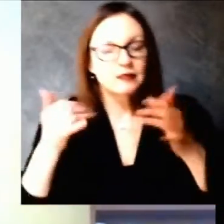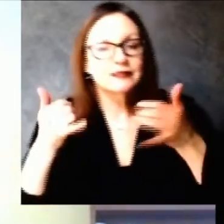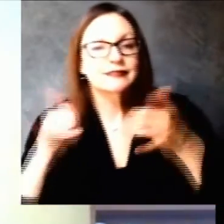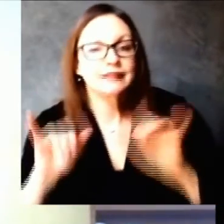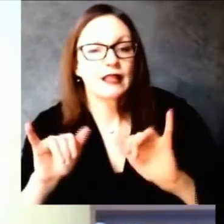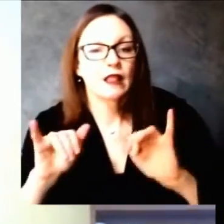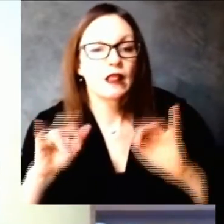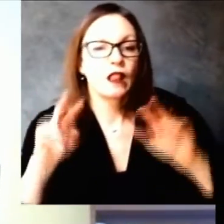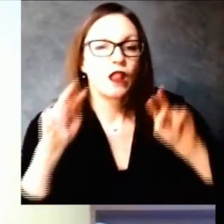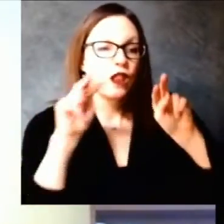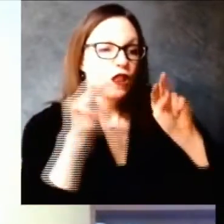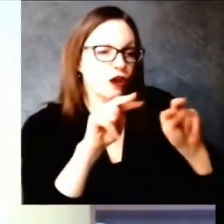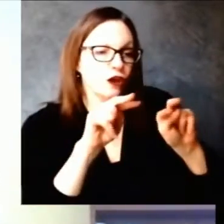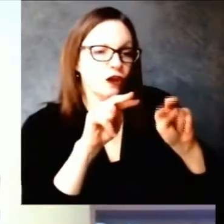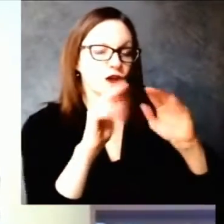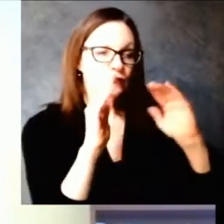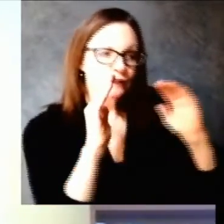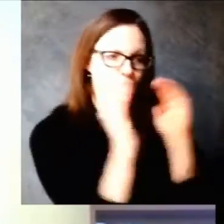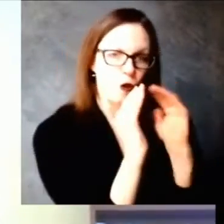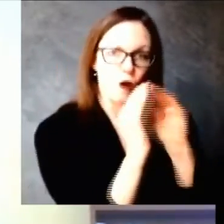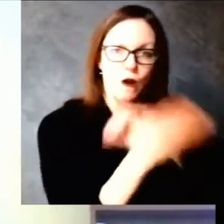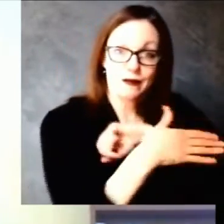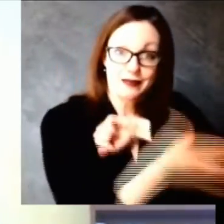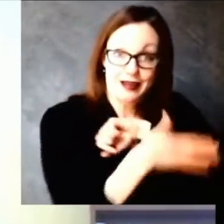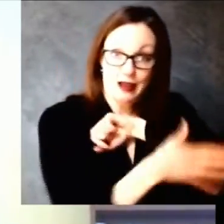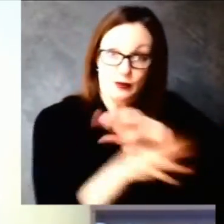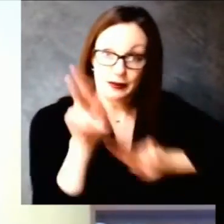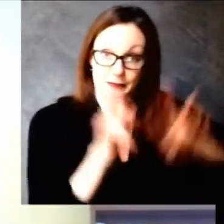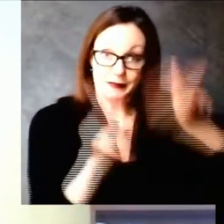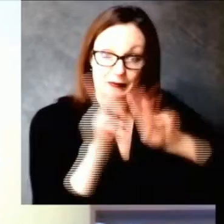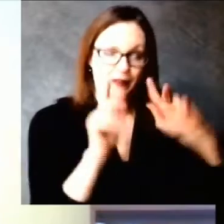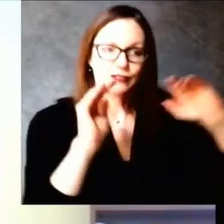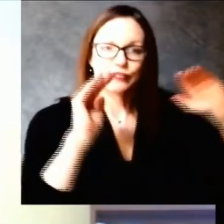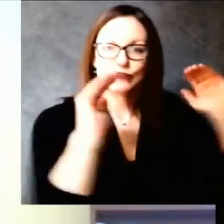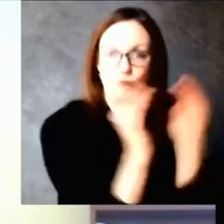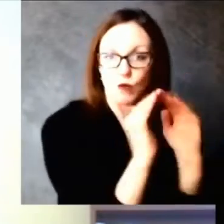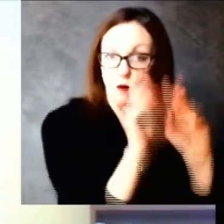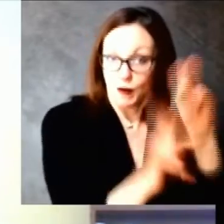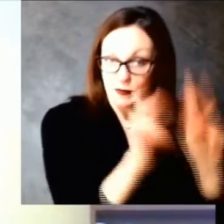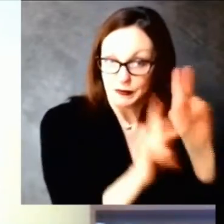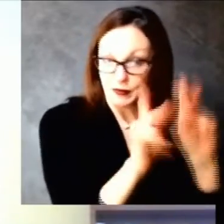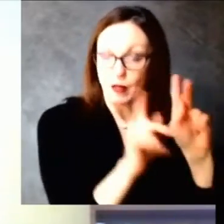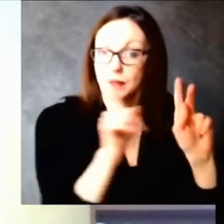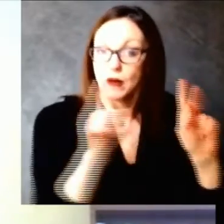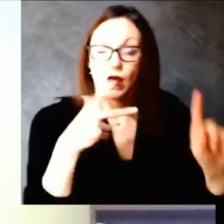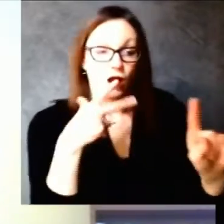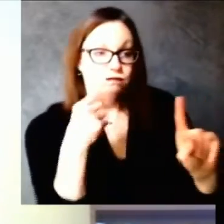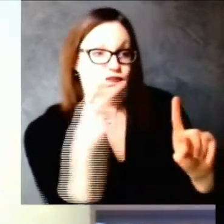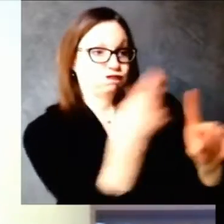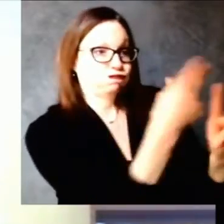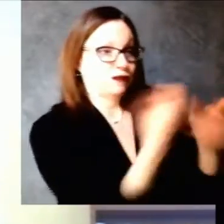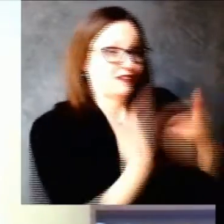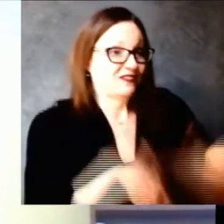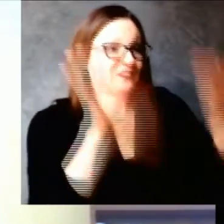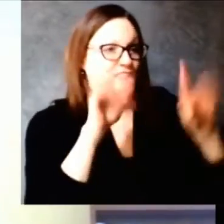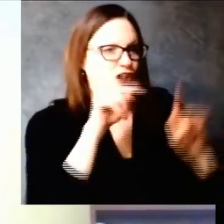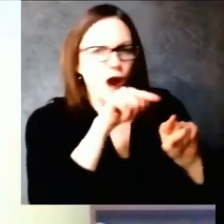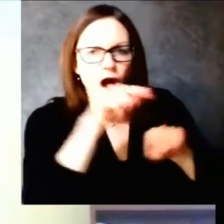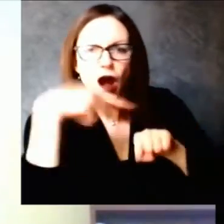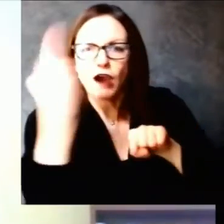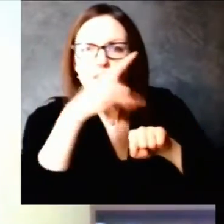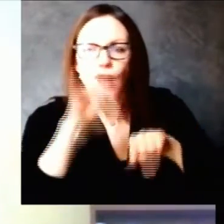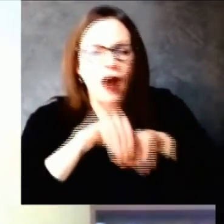and so um again some of our rural places were really ready to roll when we expanded 65 plus